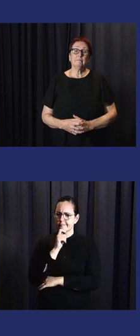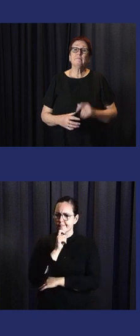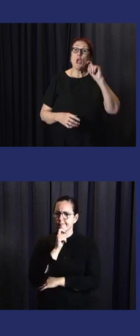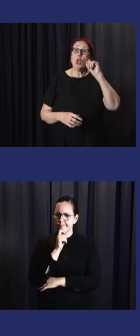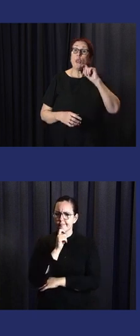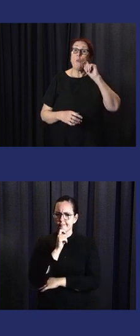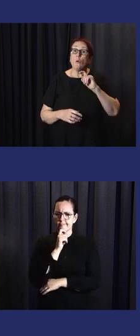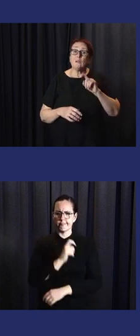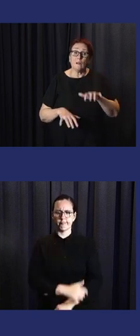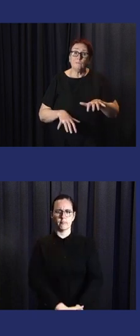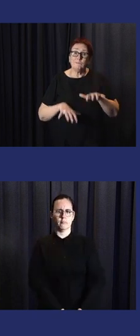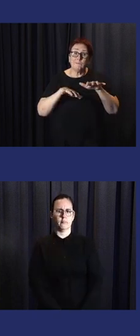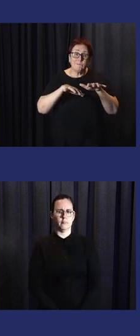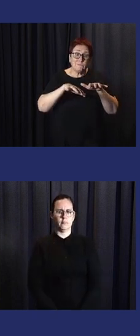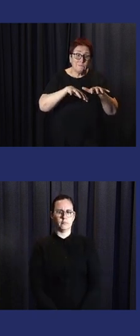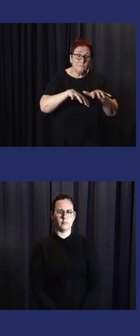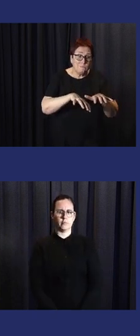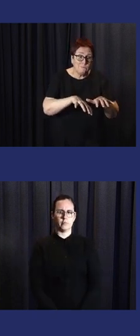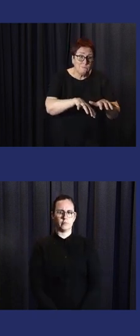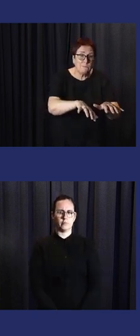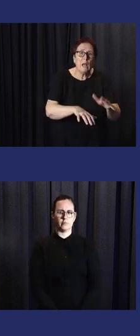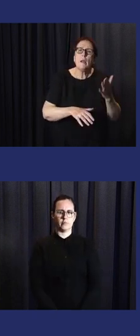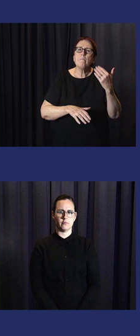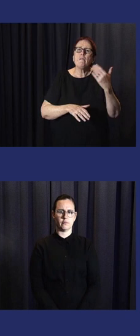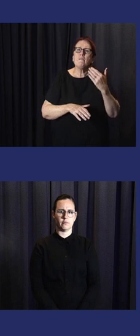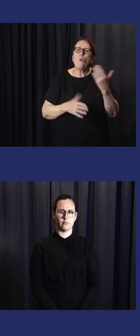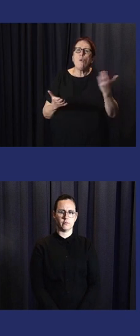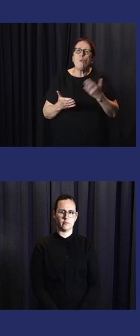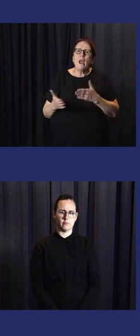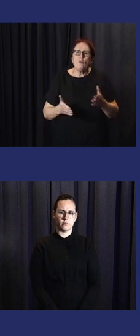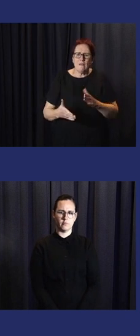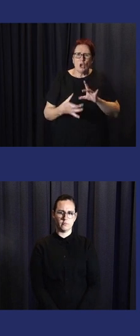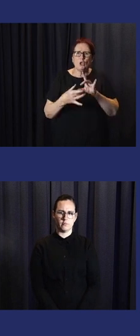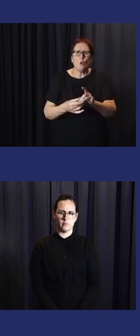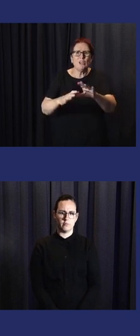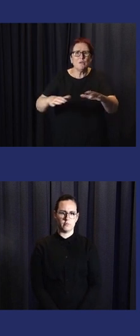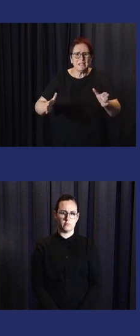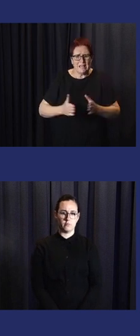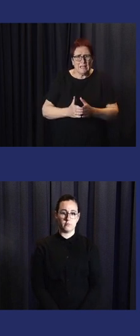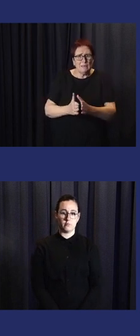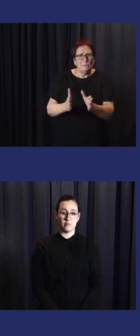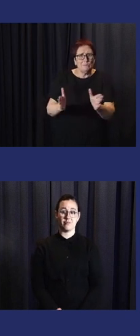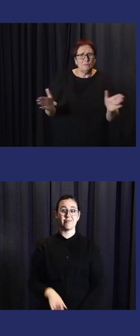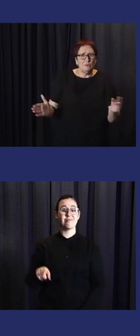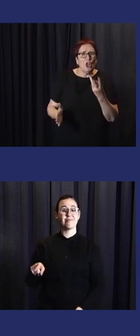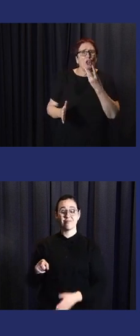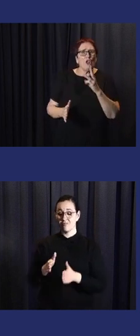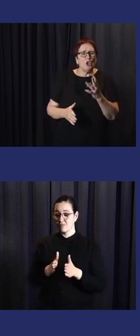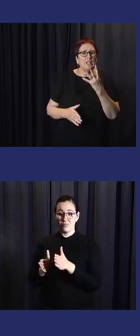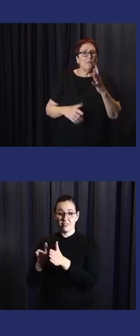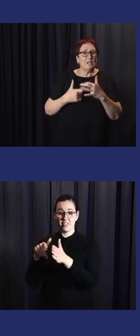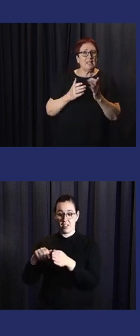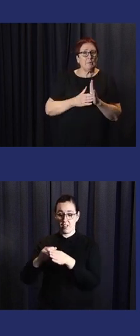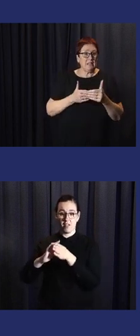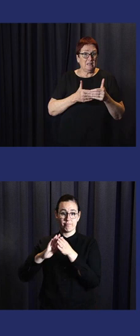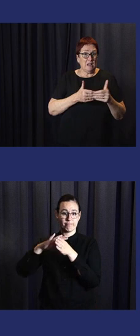as long as the 2015 and 2016. And the water institution is 10 in the river. Mount is